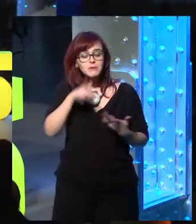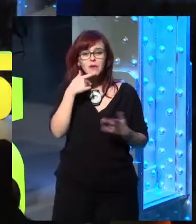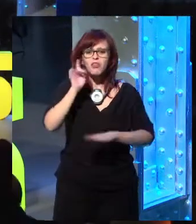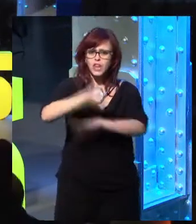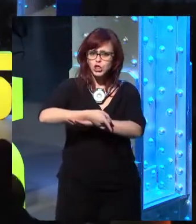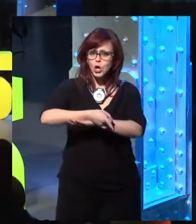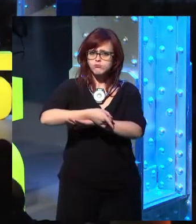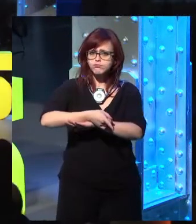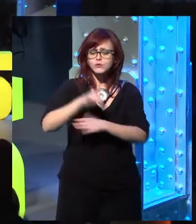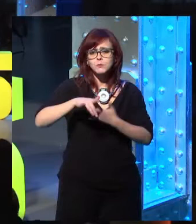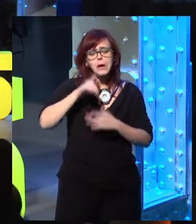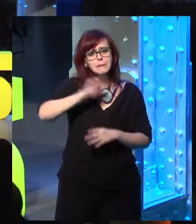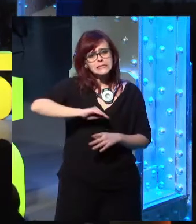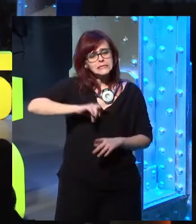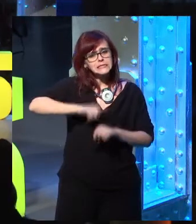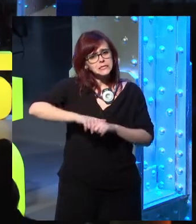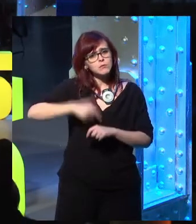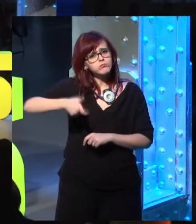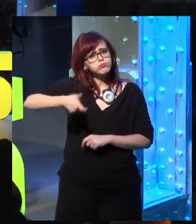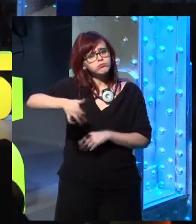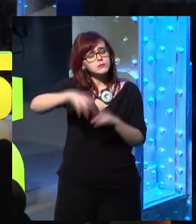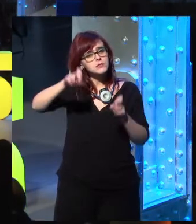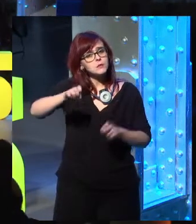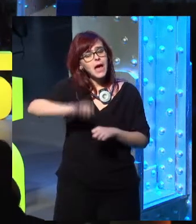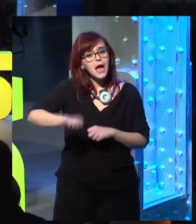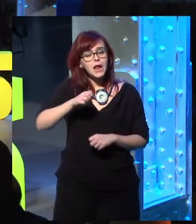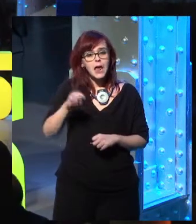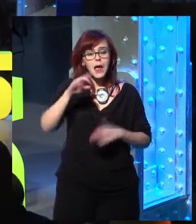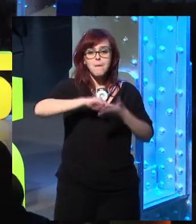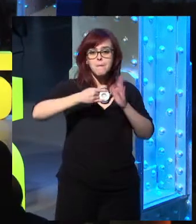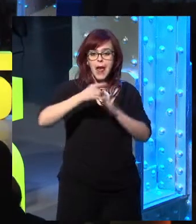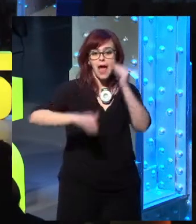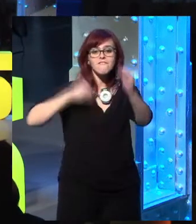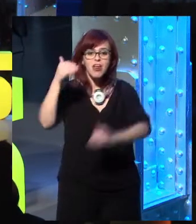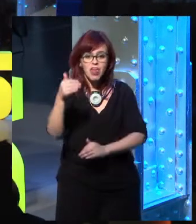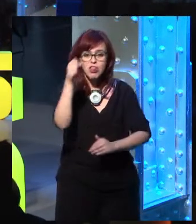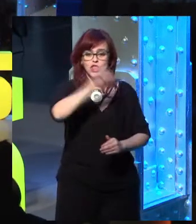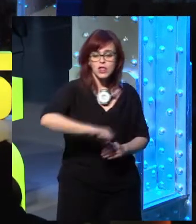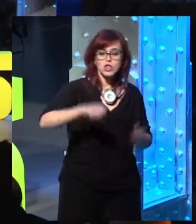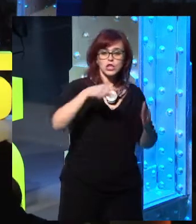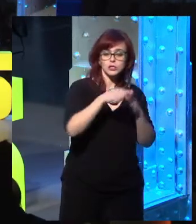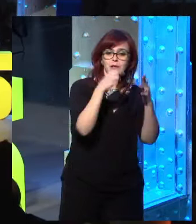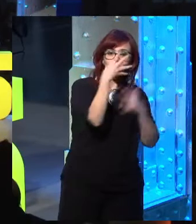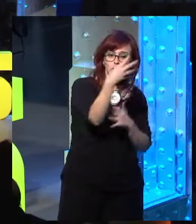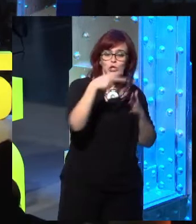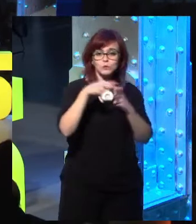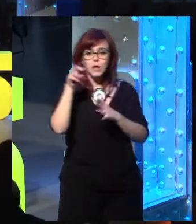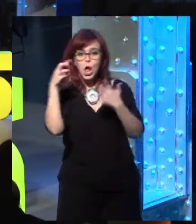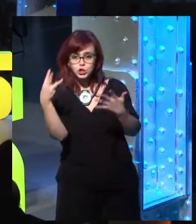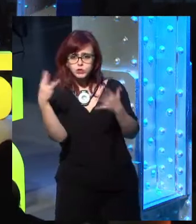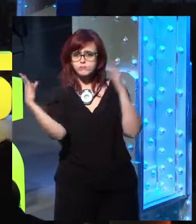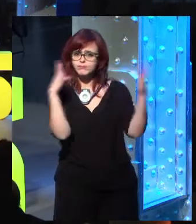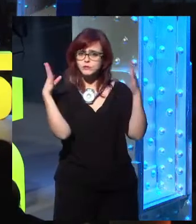And he managed the Avanza plan between 2004 and